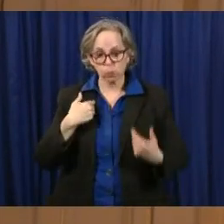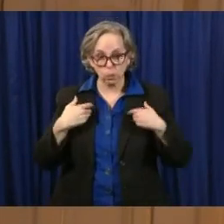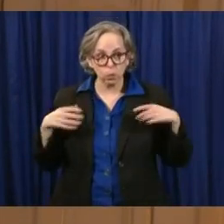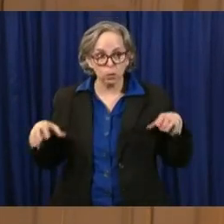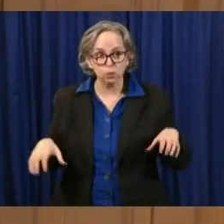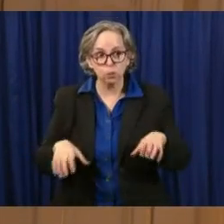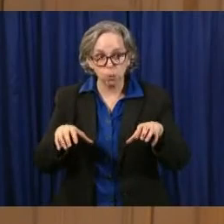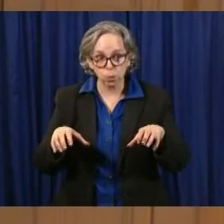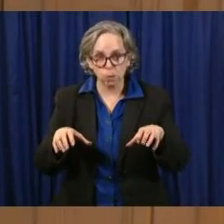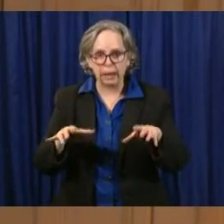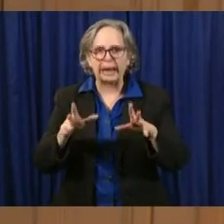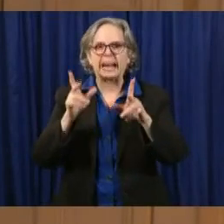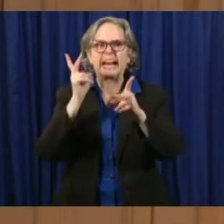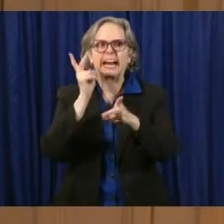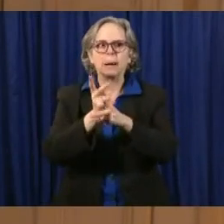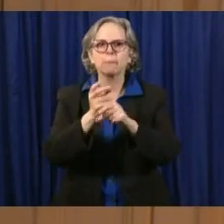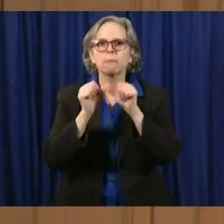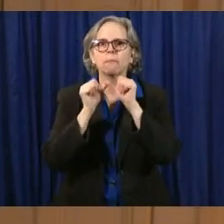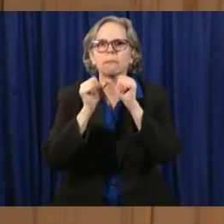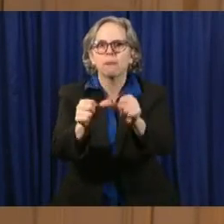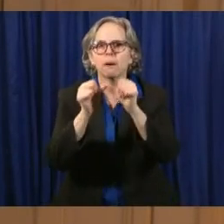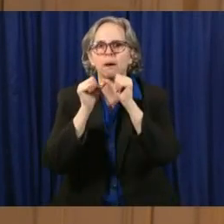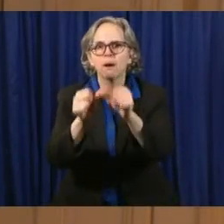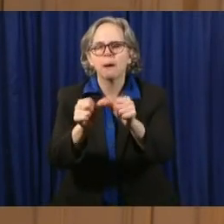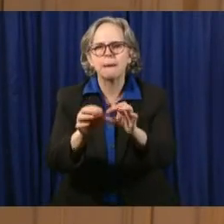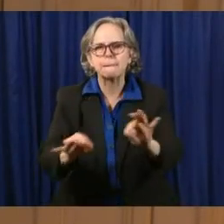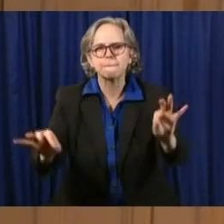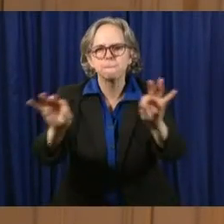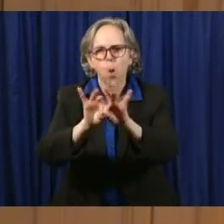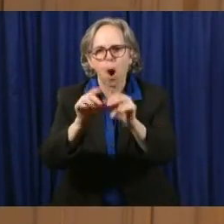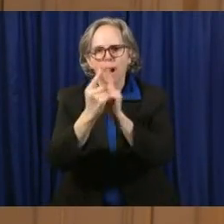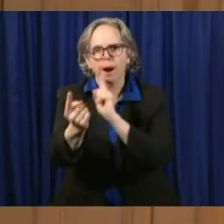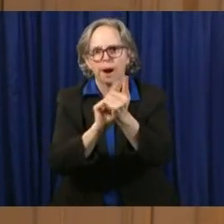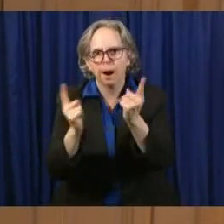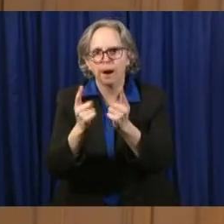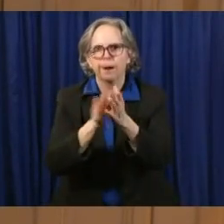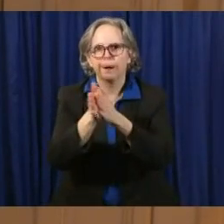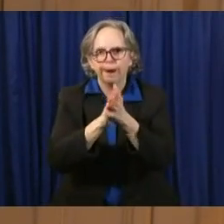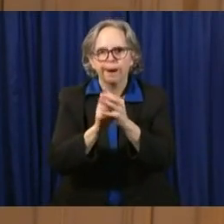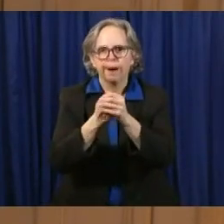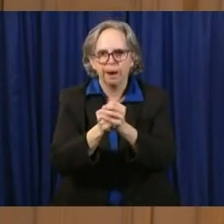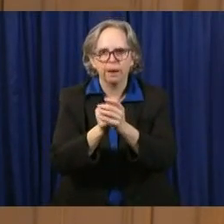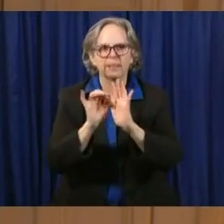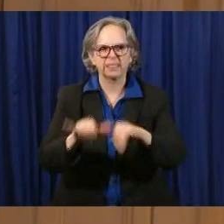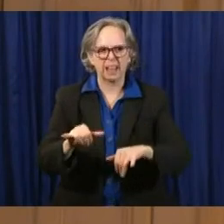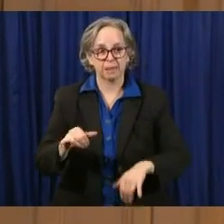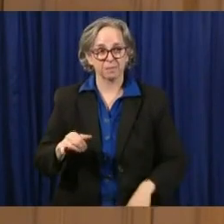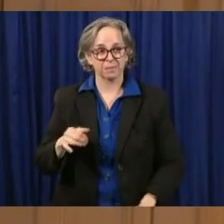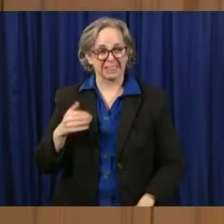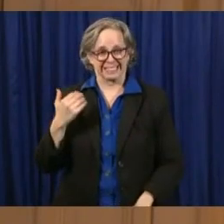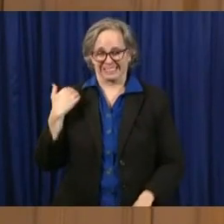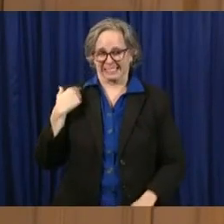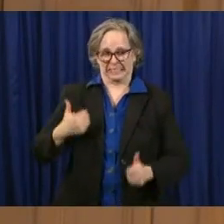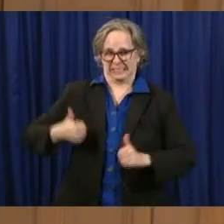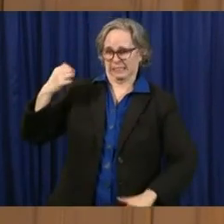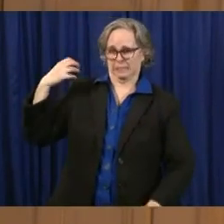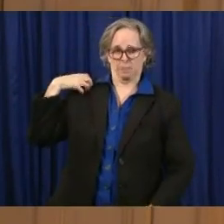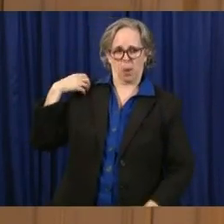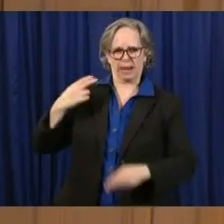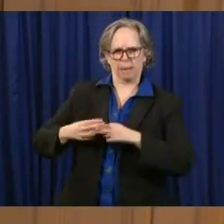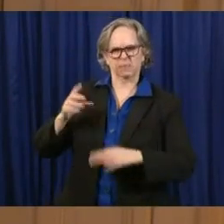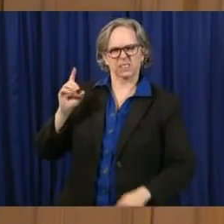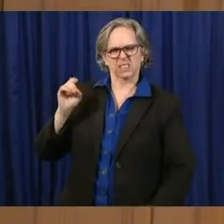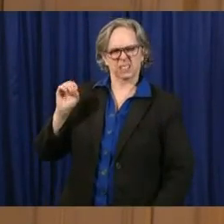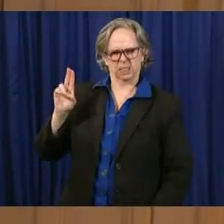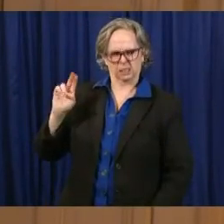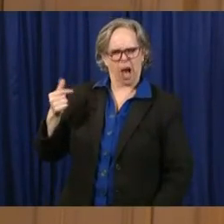My old boss, Doug Cridler, from the Columbus Foundation, wrote a column in the Dispatch, and he used the words, you know